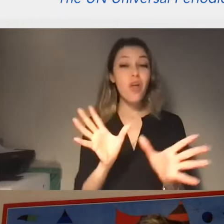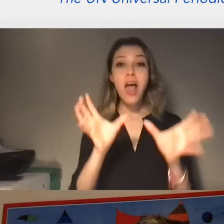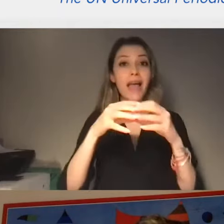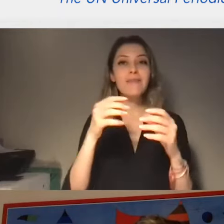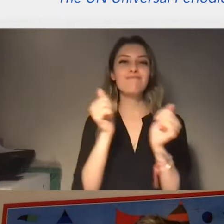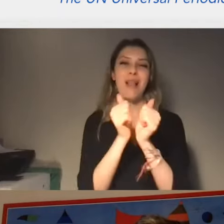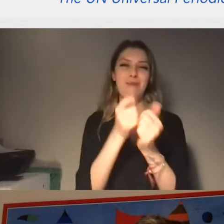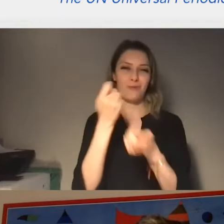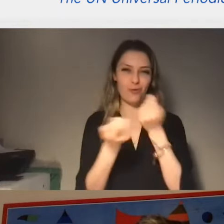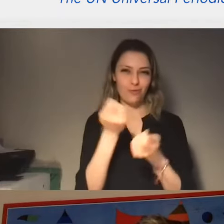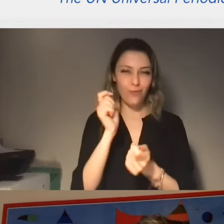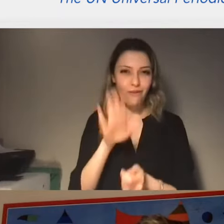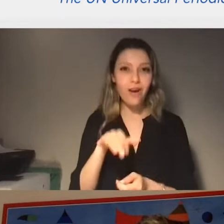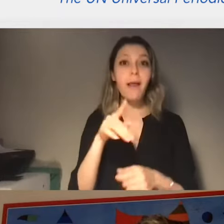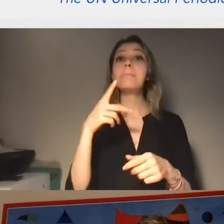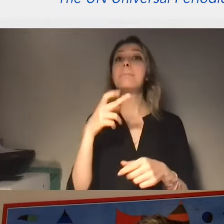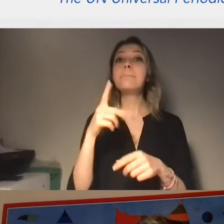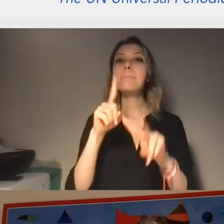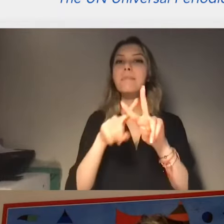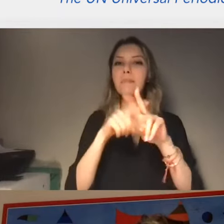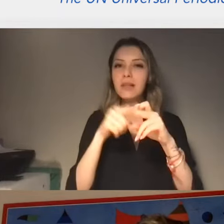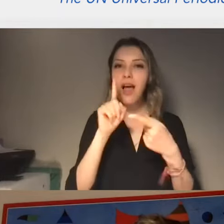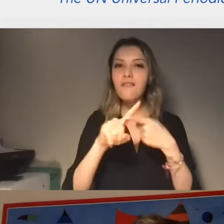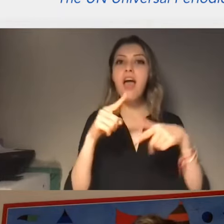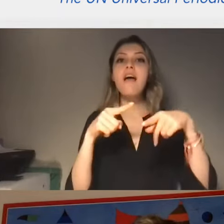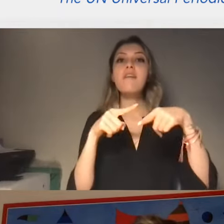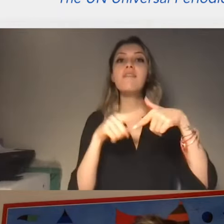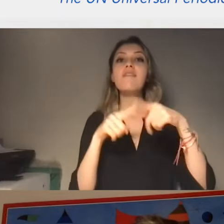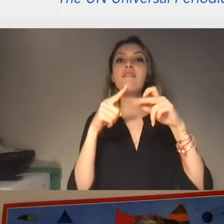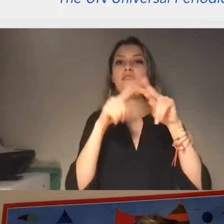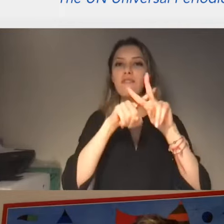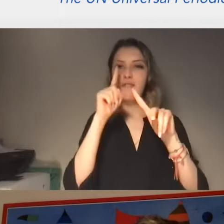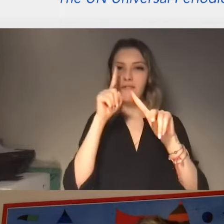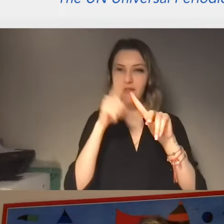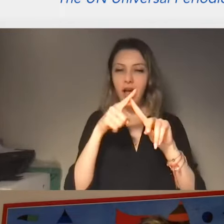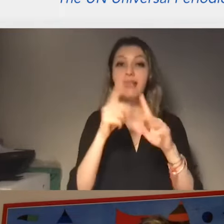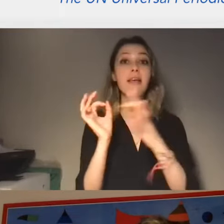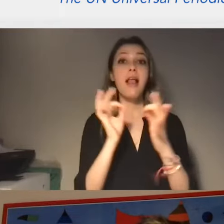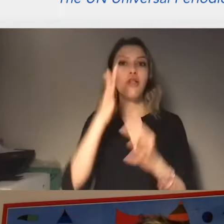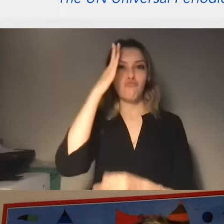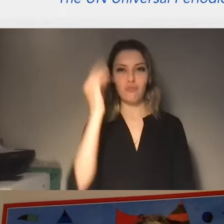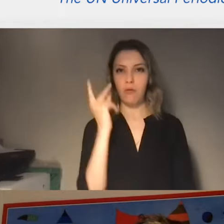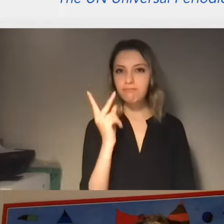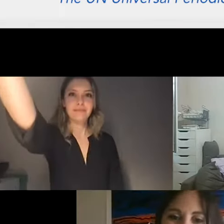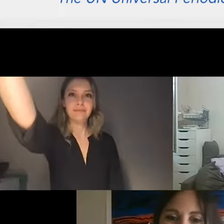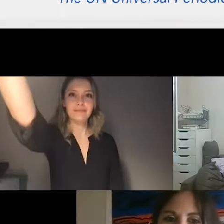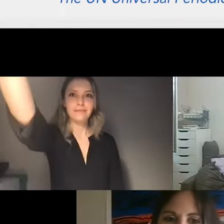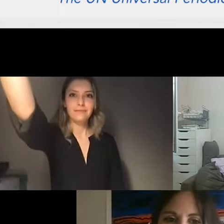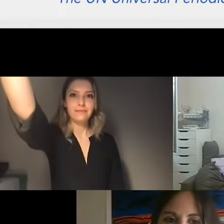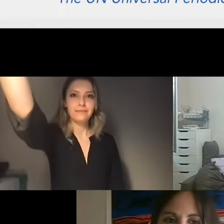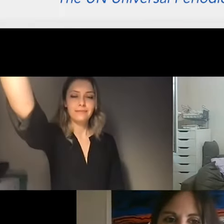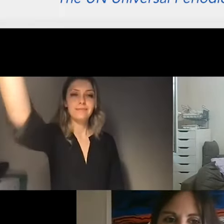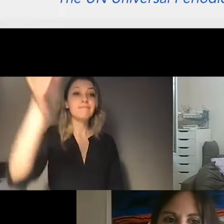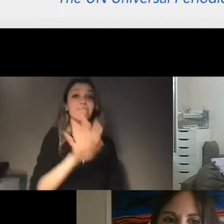and Ferret. Our interpreters are here, Shil and Deniz, and our sound-language interpreter, Pelin, is here as well. Well,